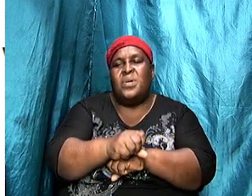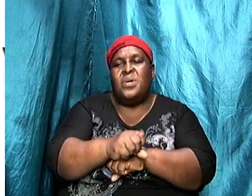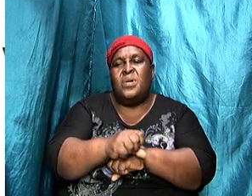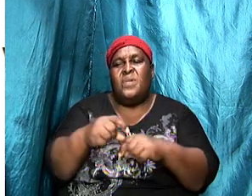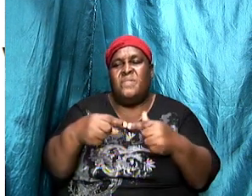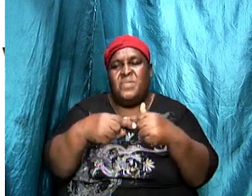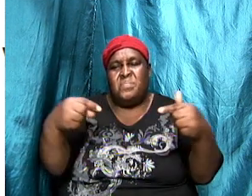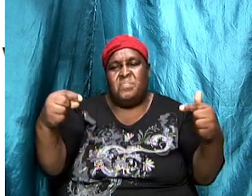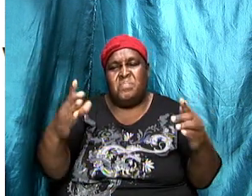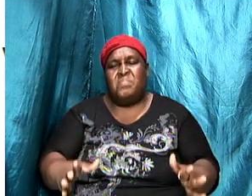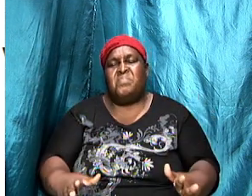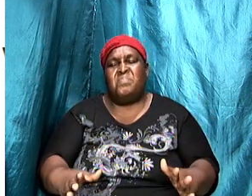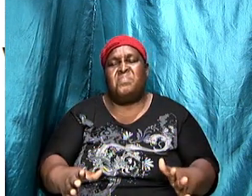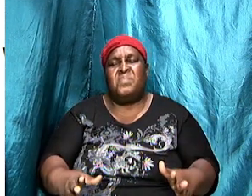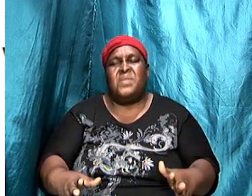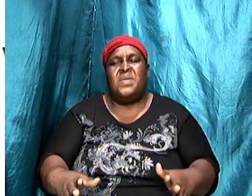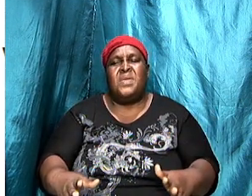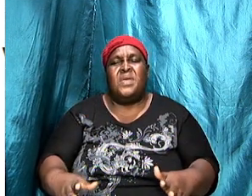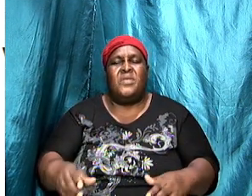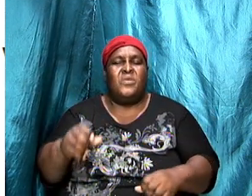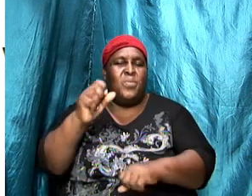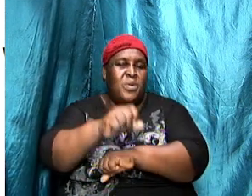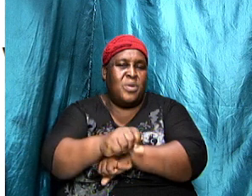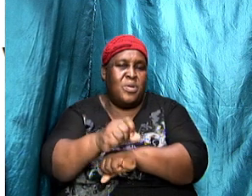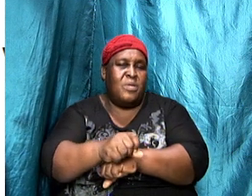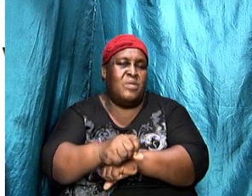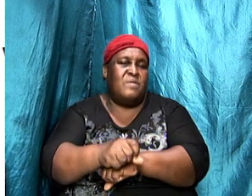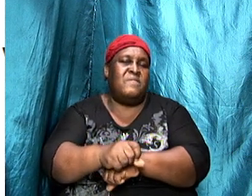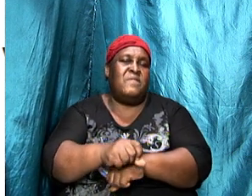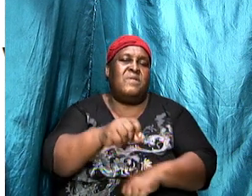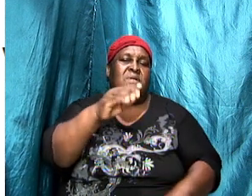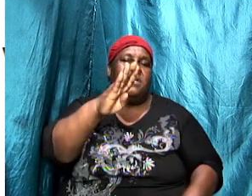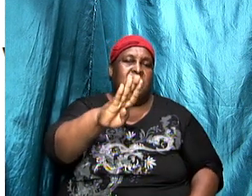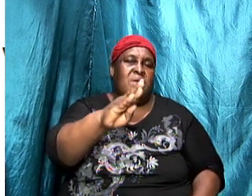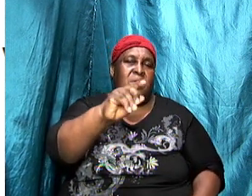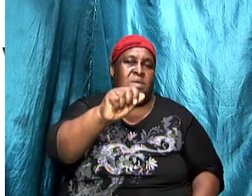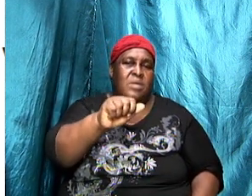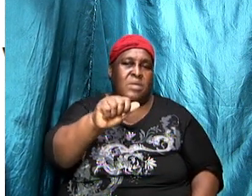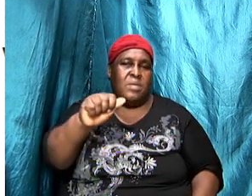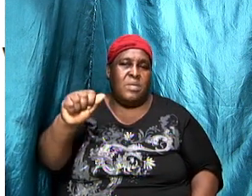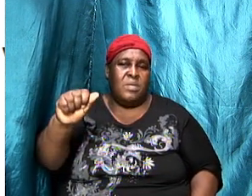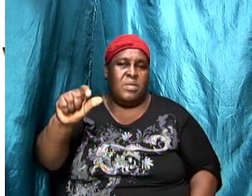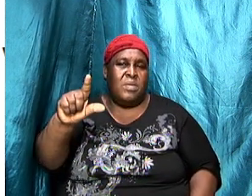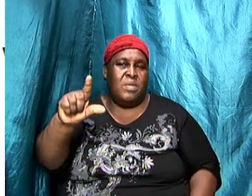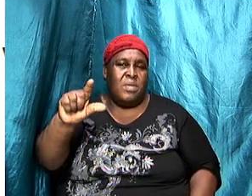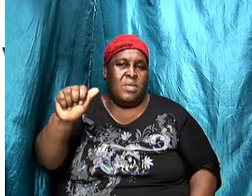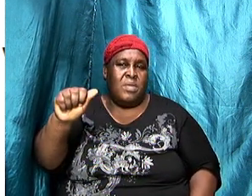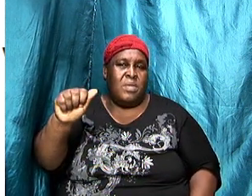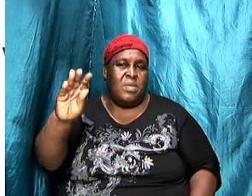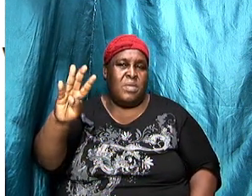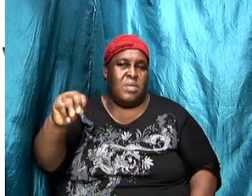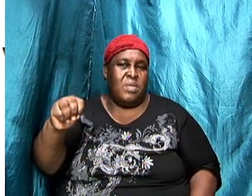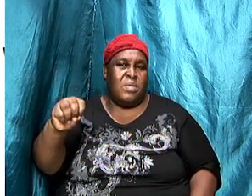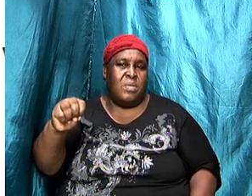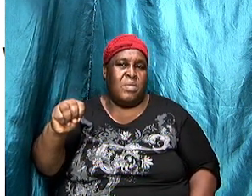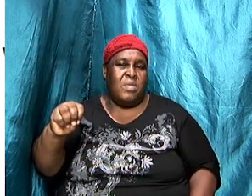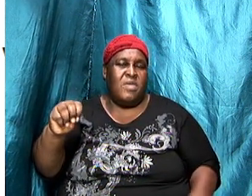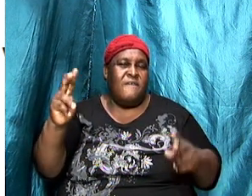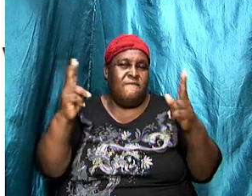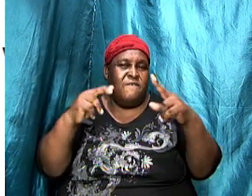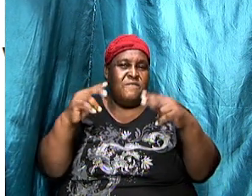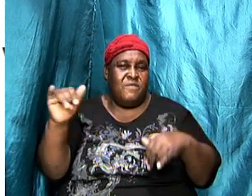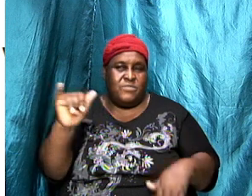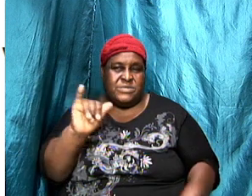deeds of Balaam are linked together very similar and so we are going to understand